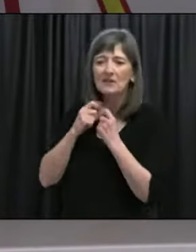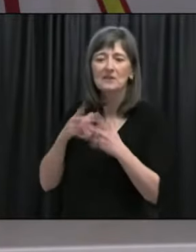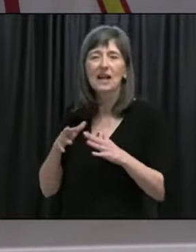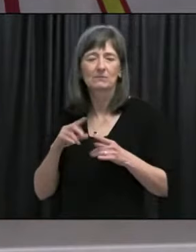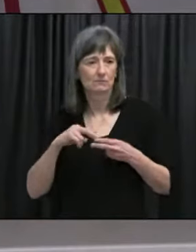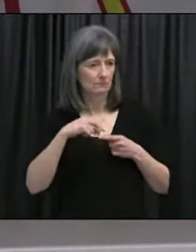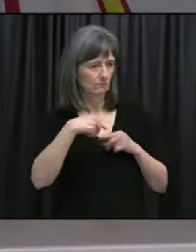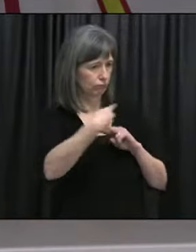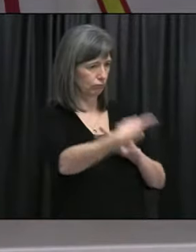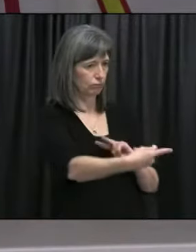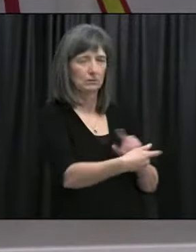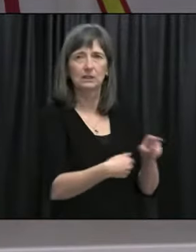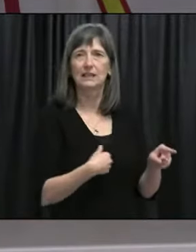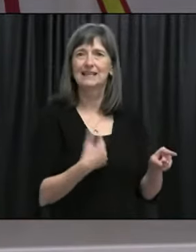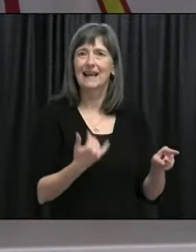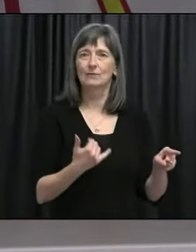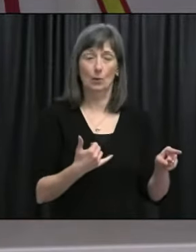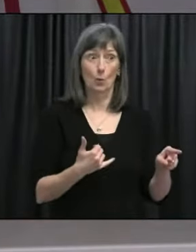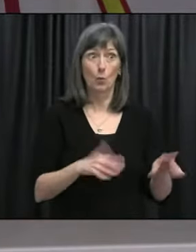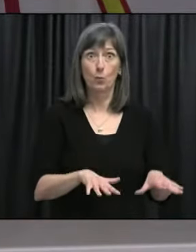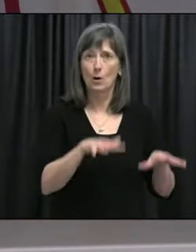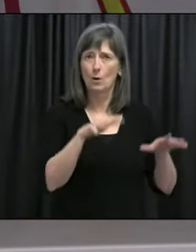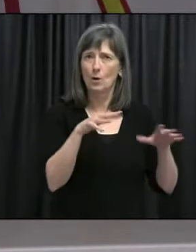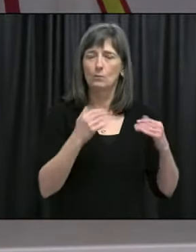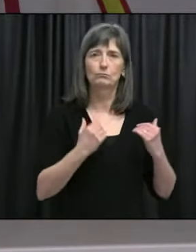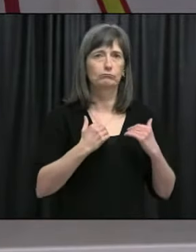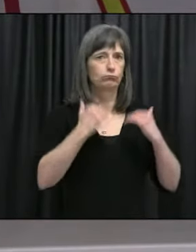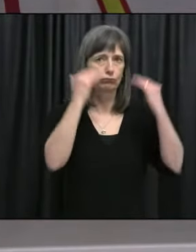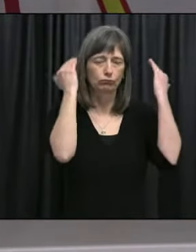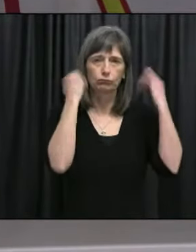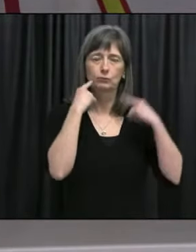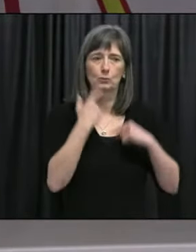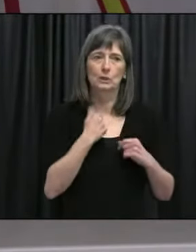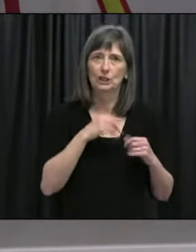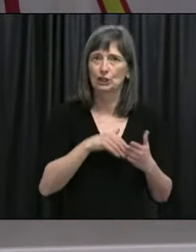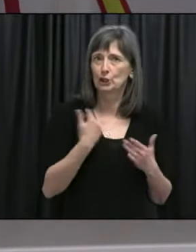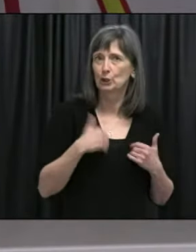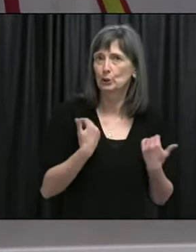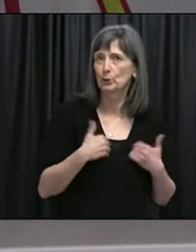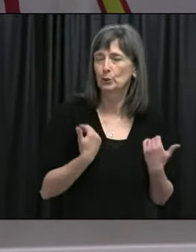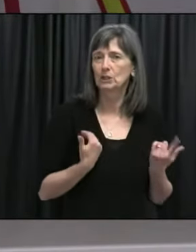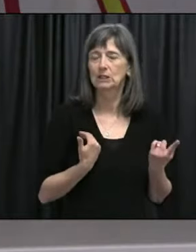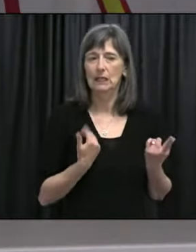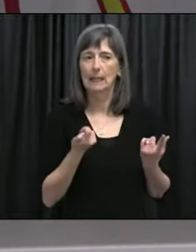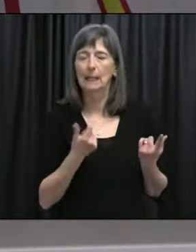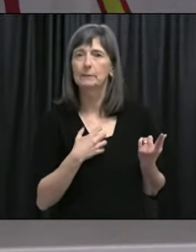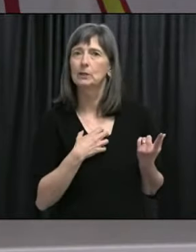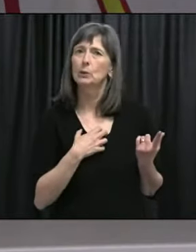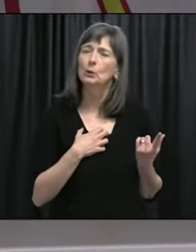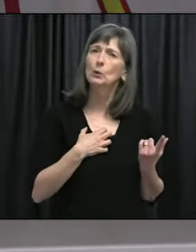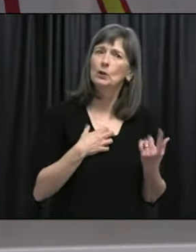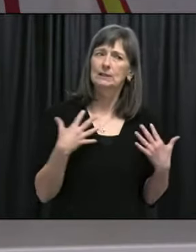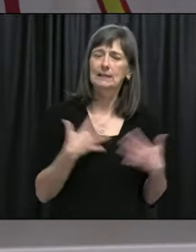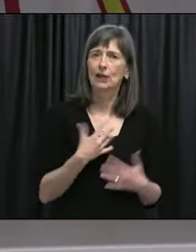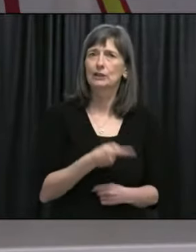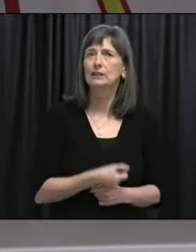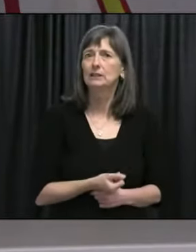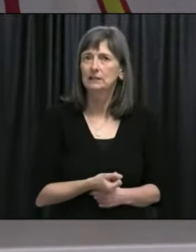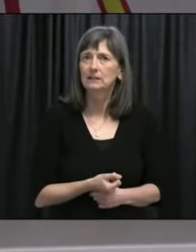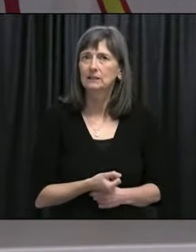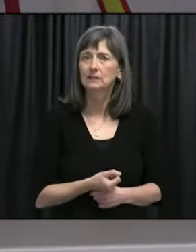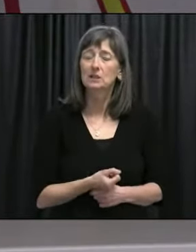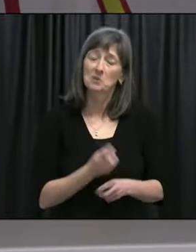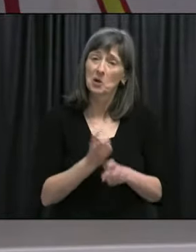first wave, if you will. And I think that's disturbing and frightening, but they're working hard.